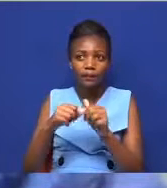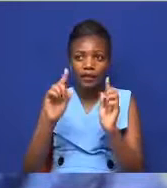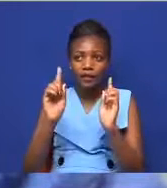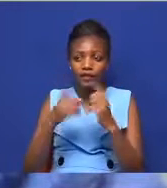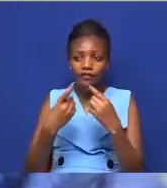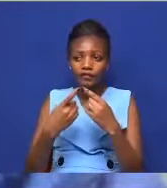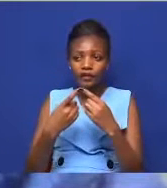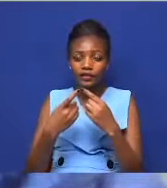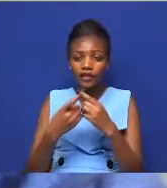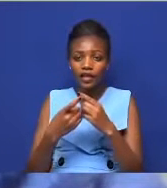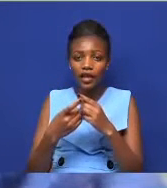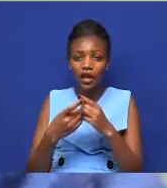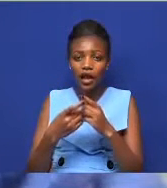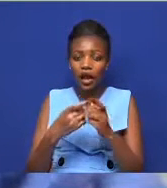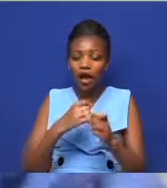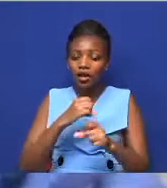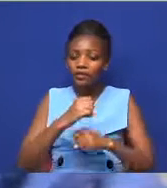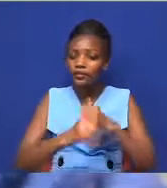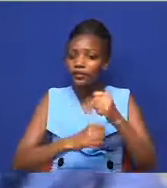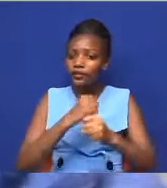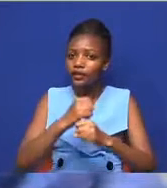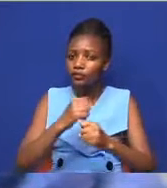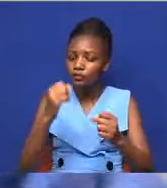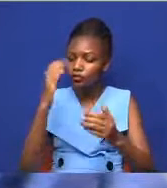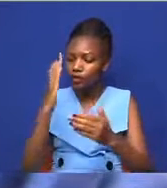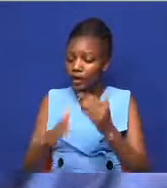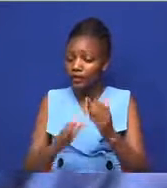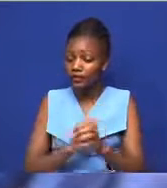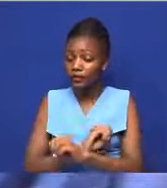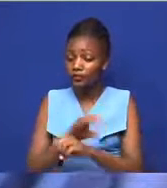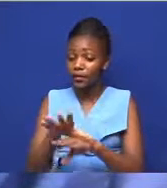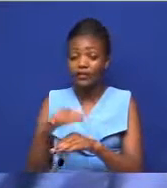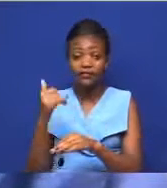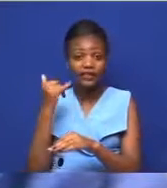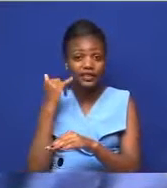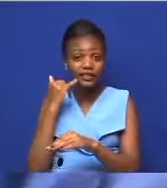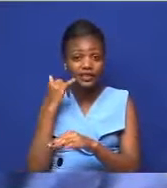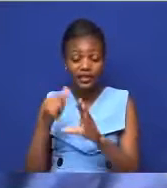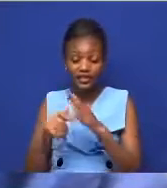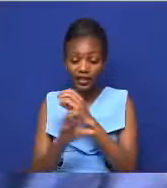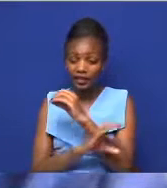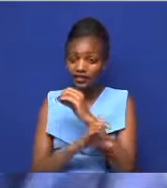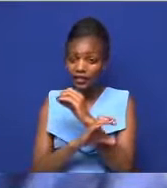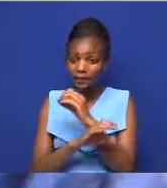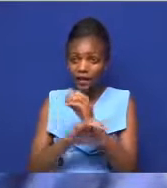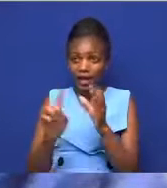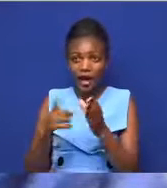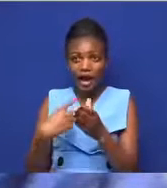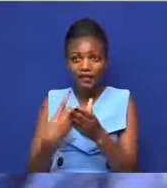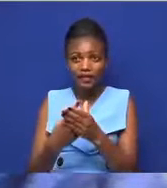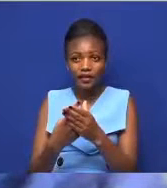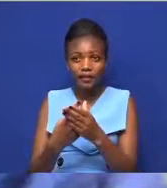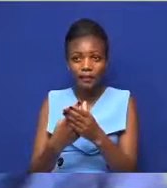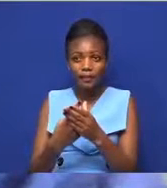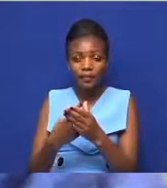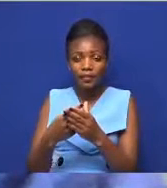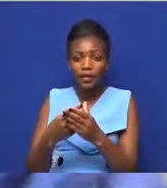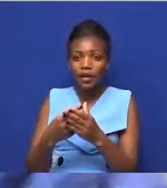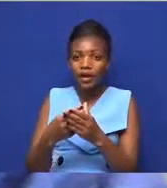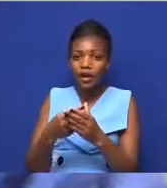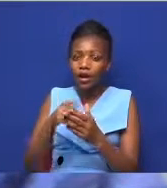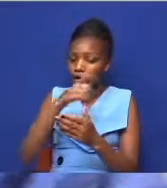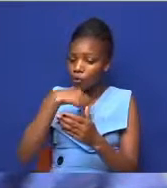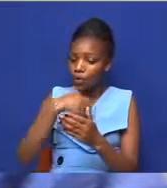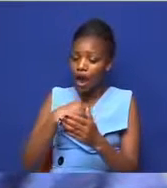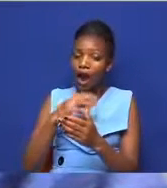or preventive measures to tackle the COVID-19, to stop the COVID-19 spread in the country whereby some water points have been put in